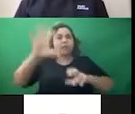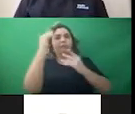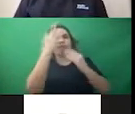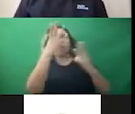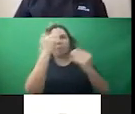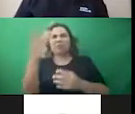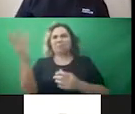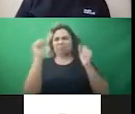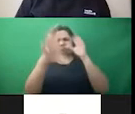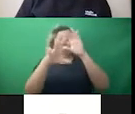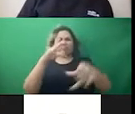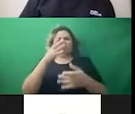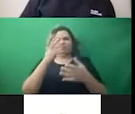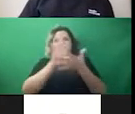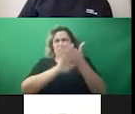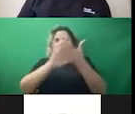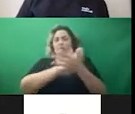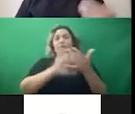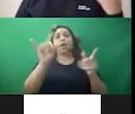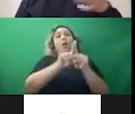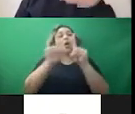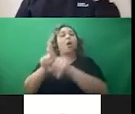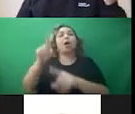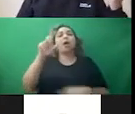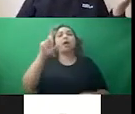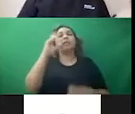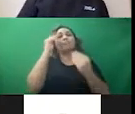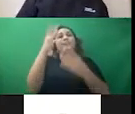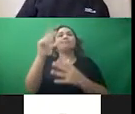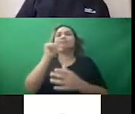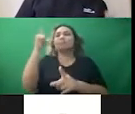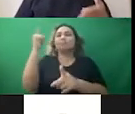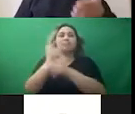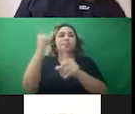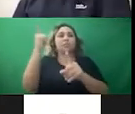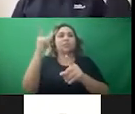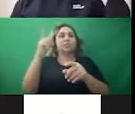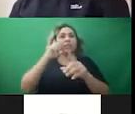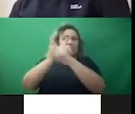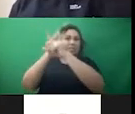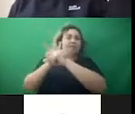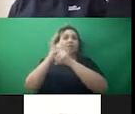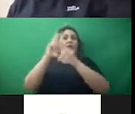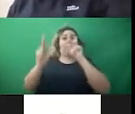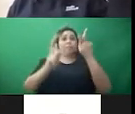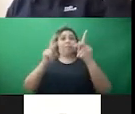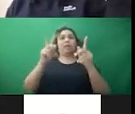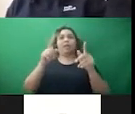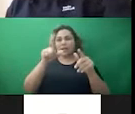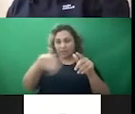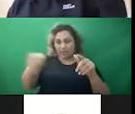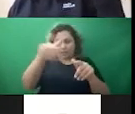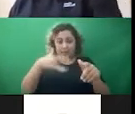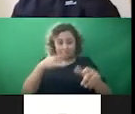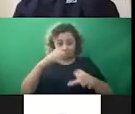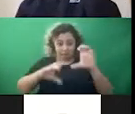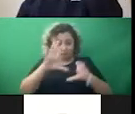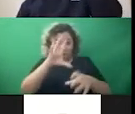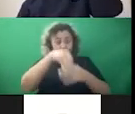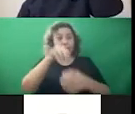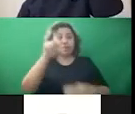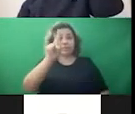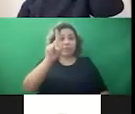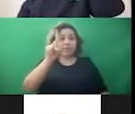as well as formations like the Disinformation Defense League, which some folks shout yourself out in the chat if you're part of DDL,